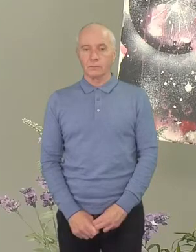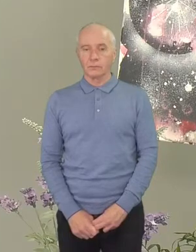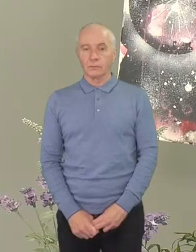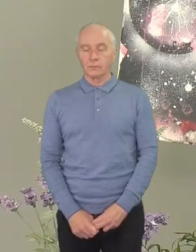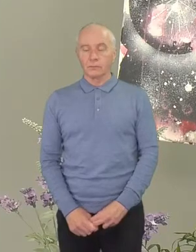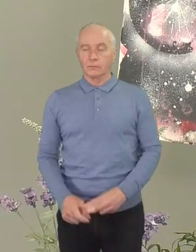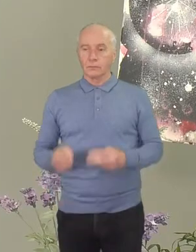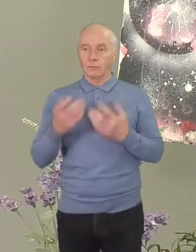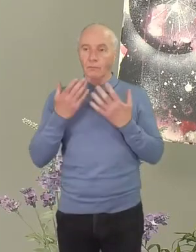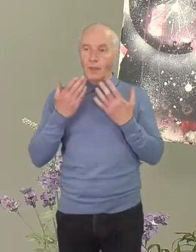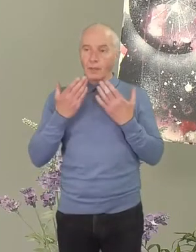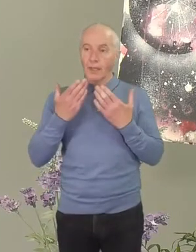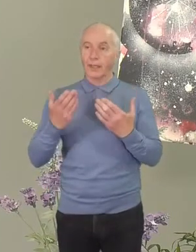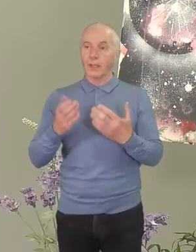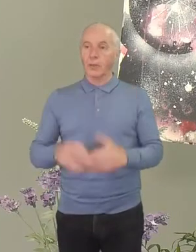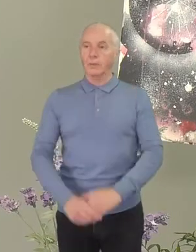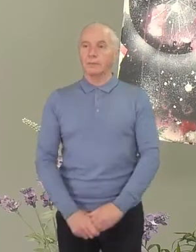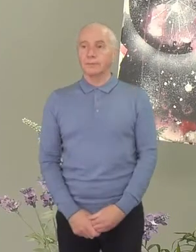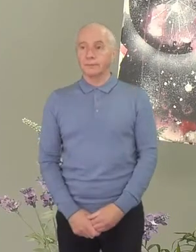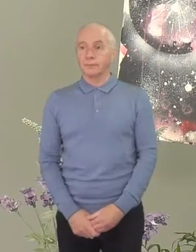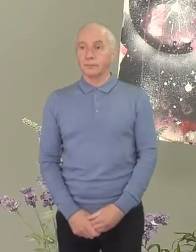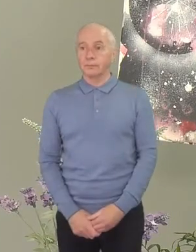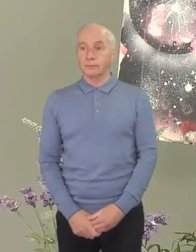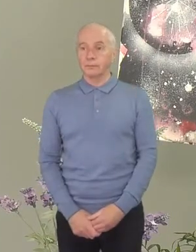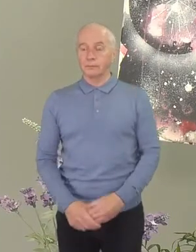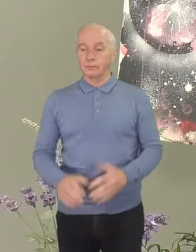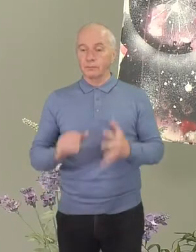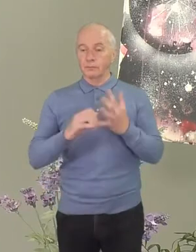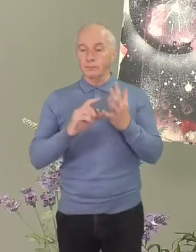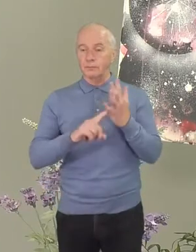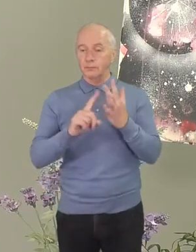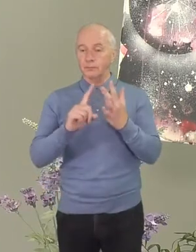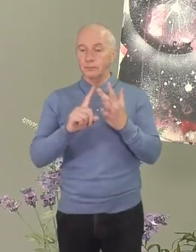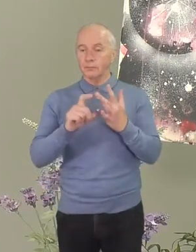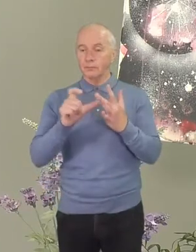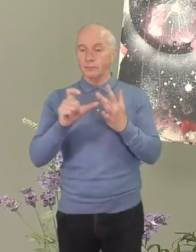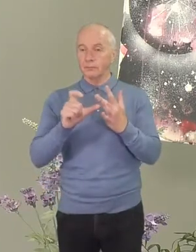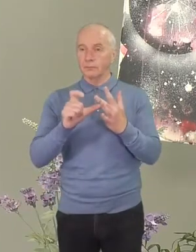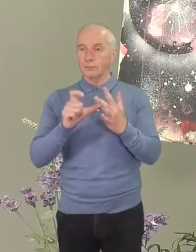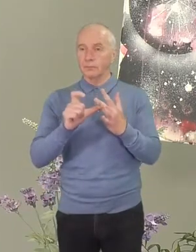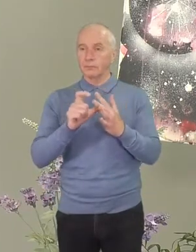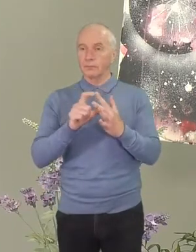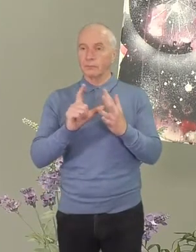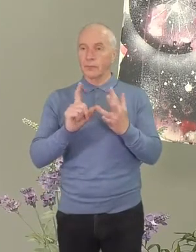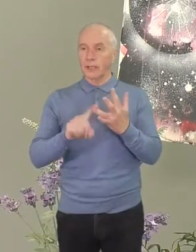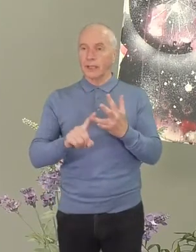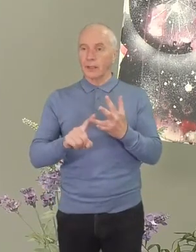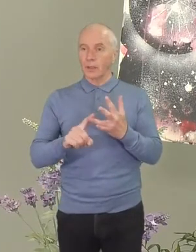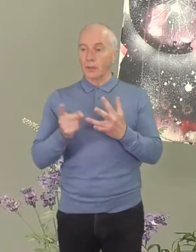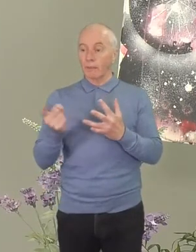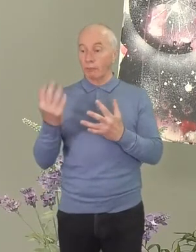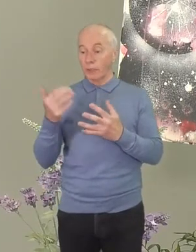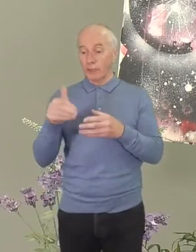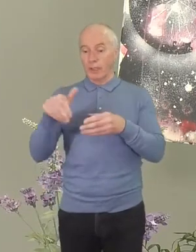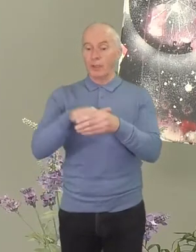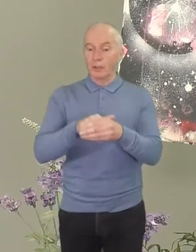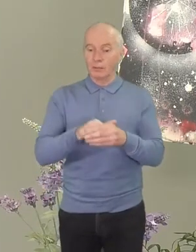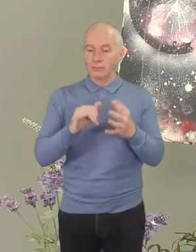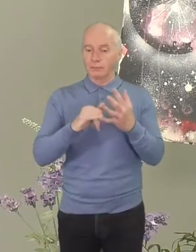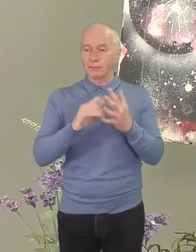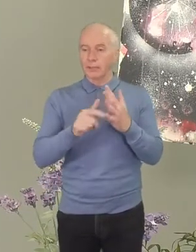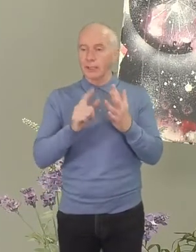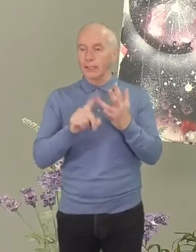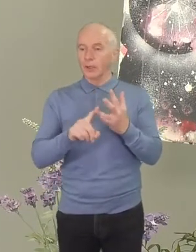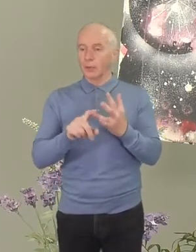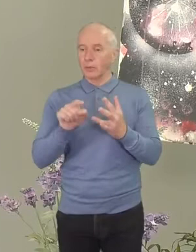Thank you. We're voting on Slido if you've just recently joined us. So if you go to Slido.com and